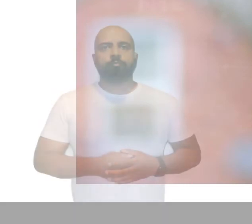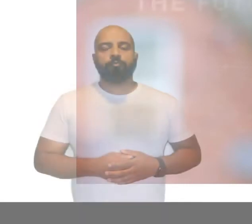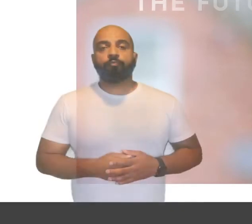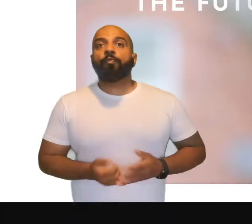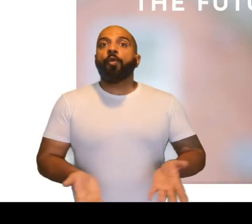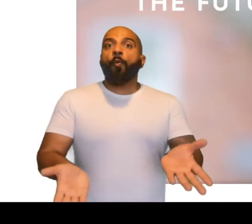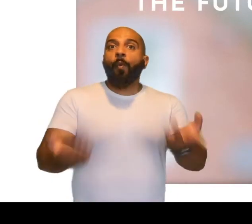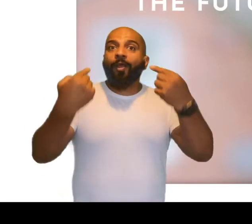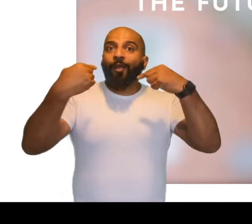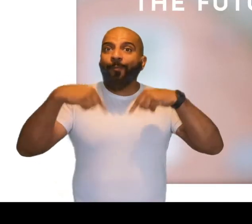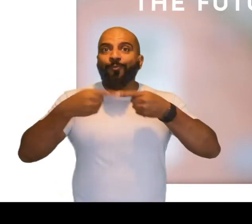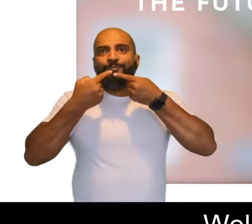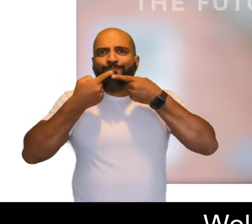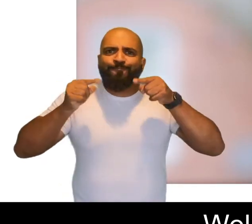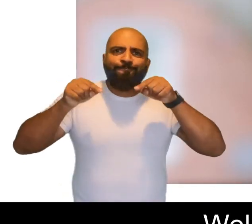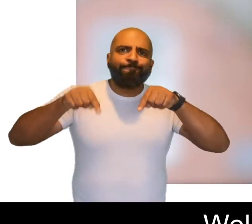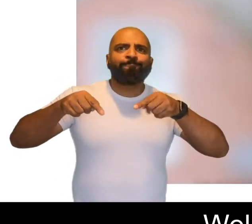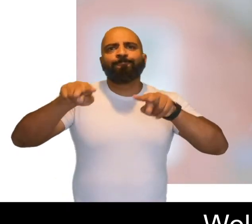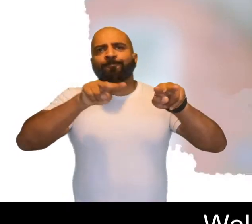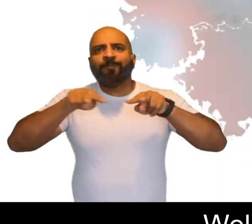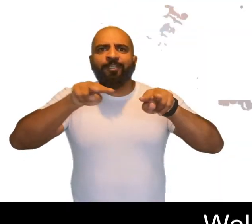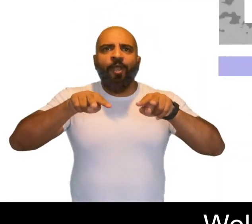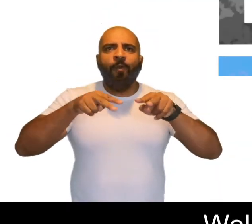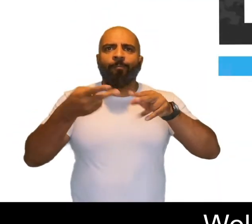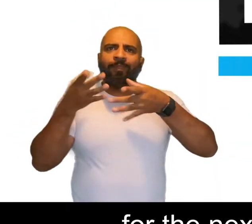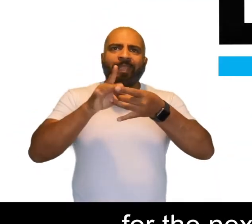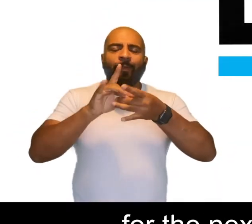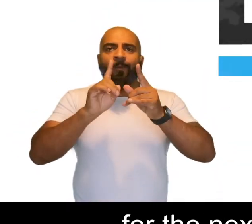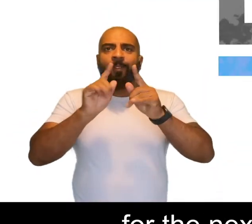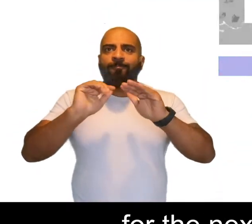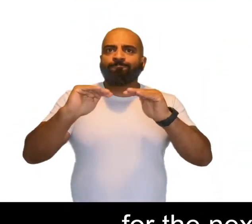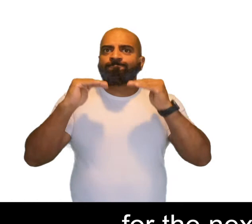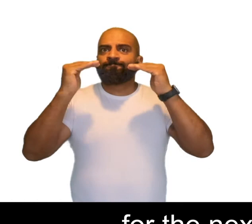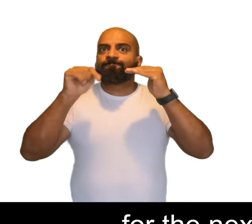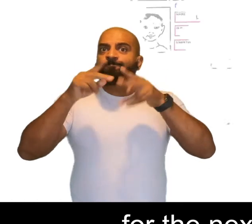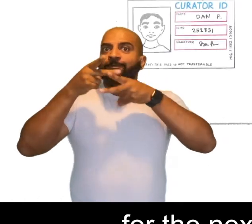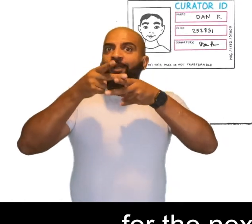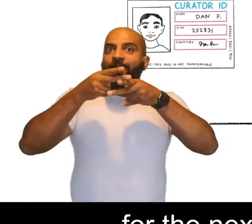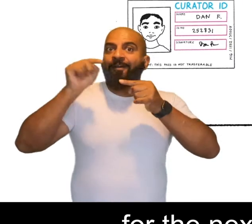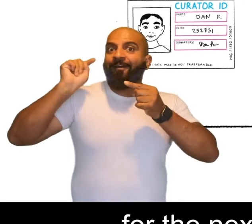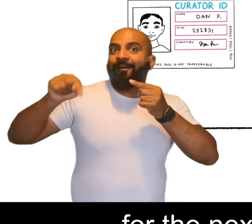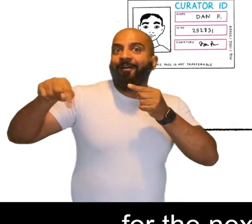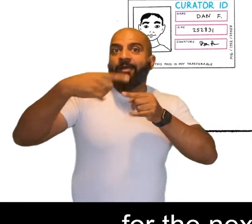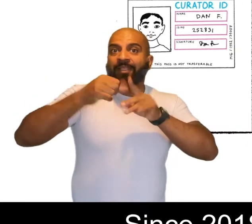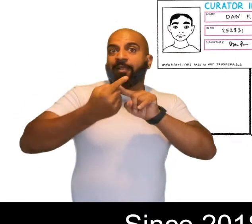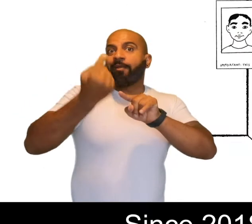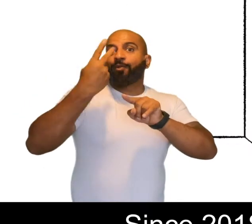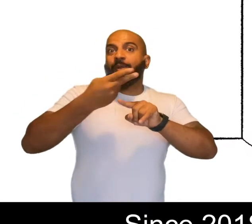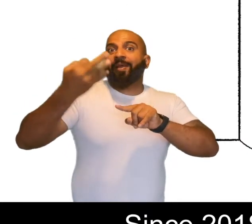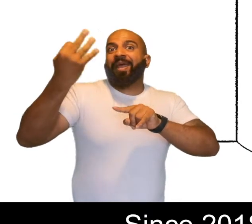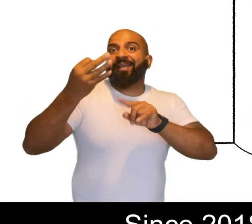The Future Curators Programme. Welcome to our call out video for the next round of curatorial residencies. Since